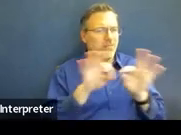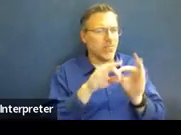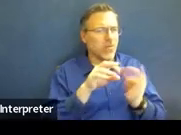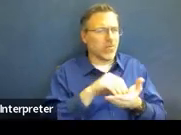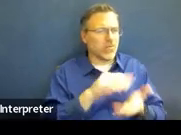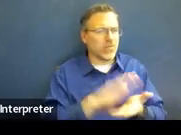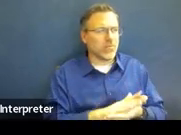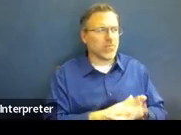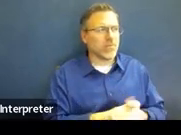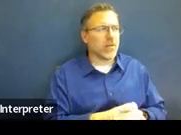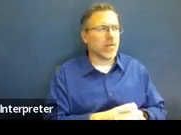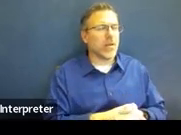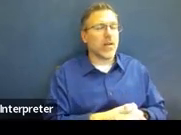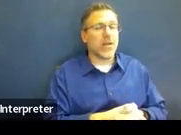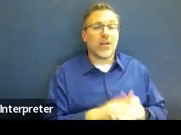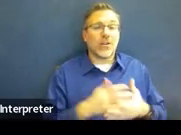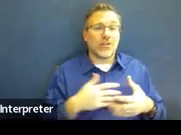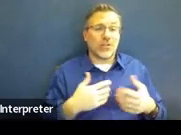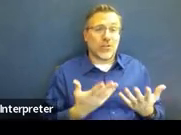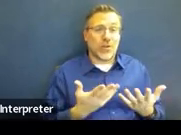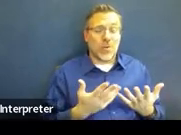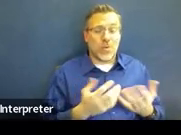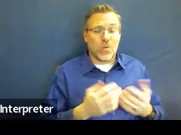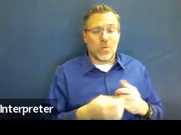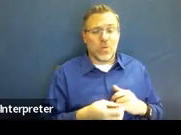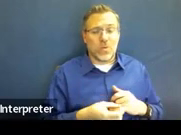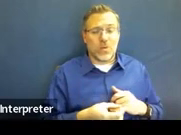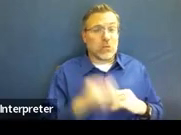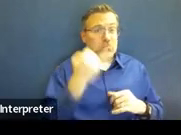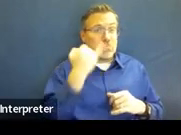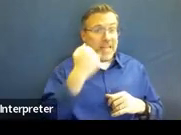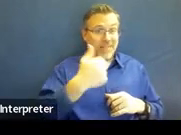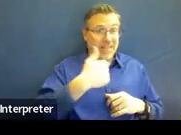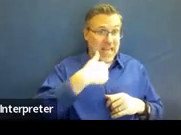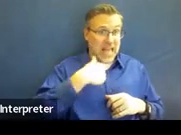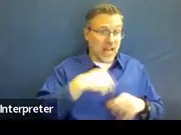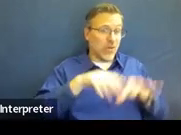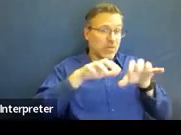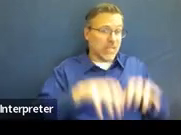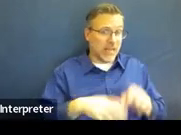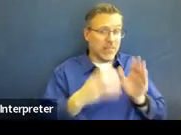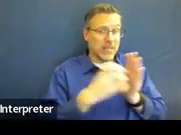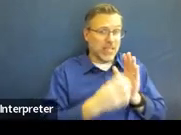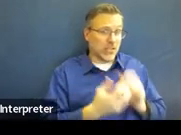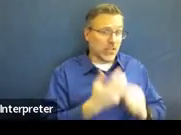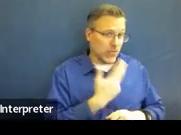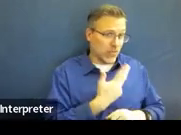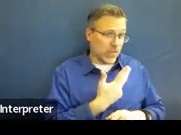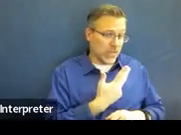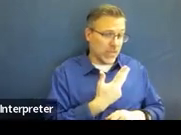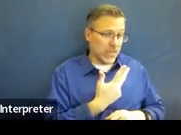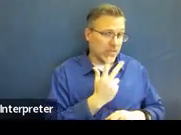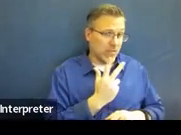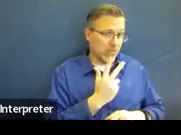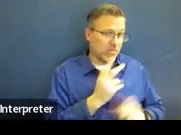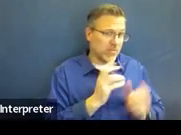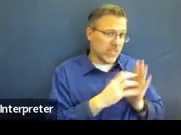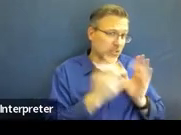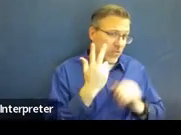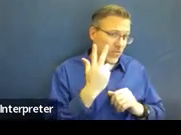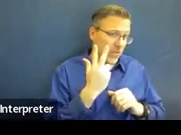So, I would like, if I was writing information in section three and I was reporting out on an evaluation,